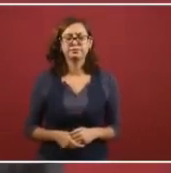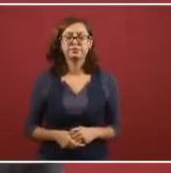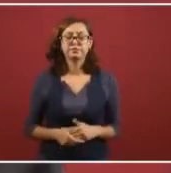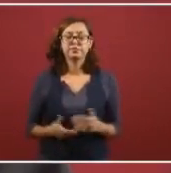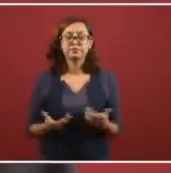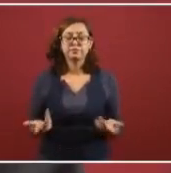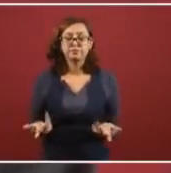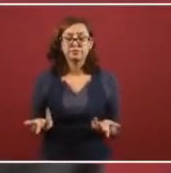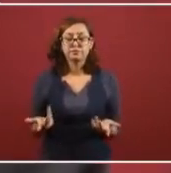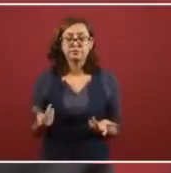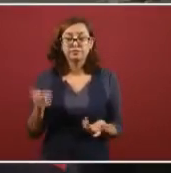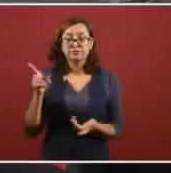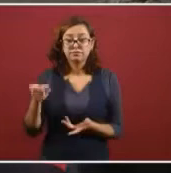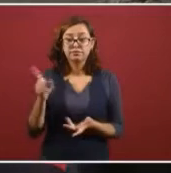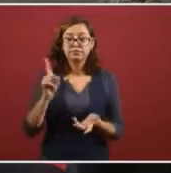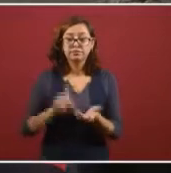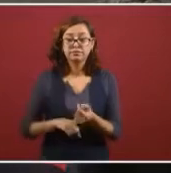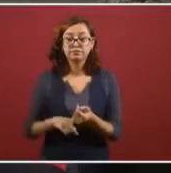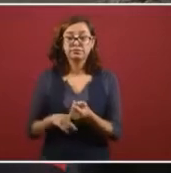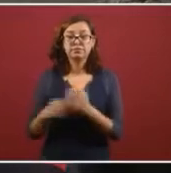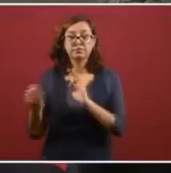Even if it was a school.